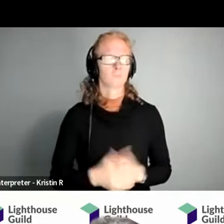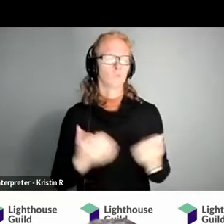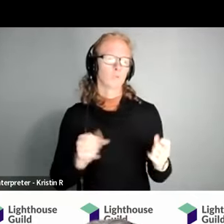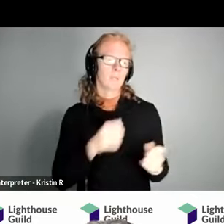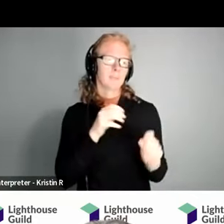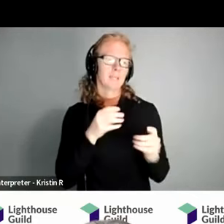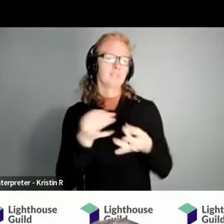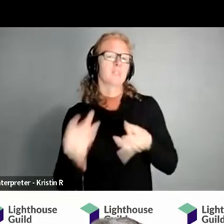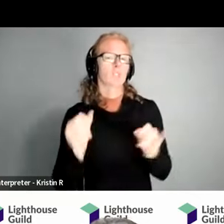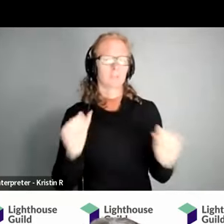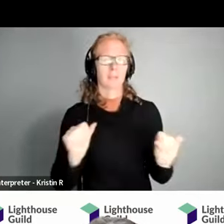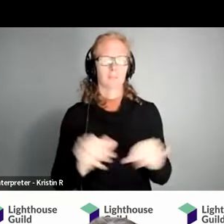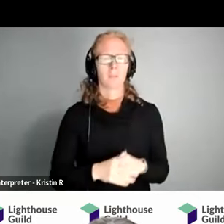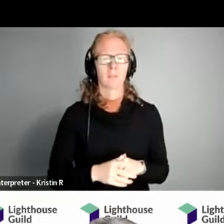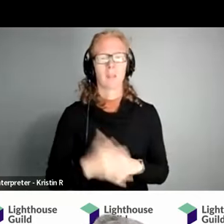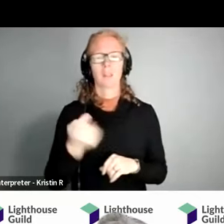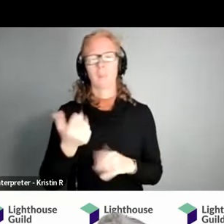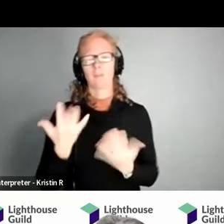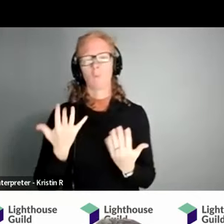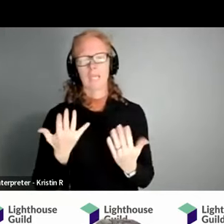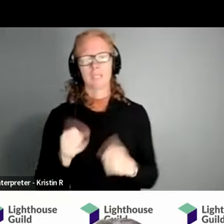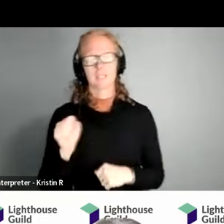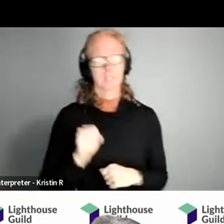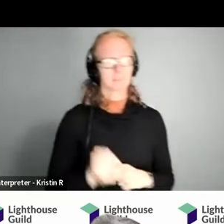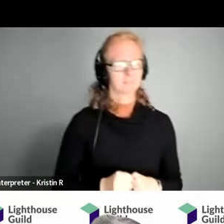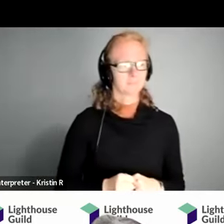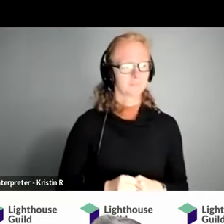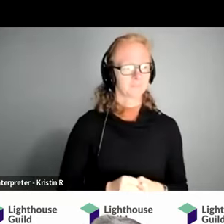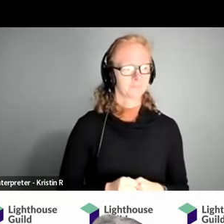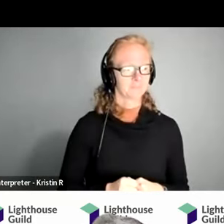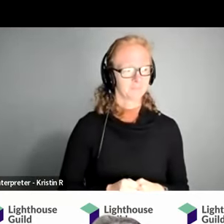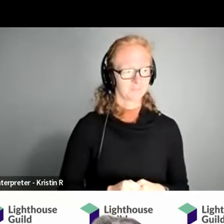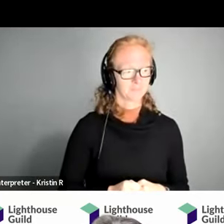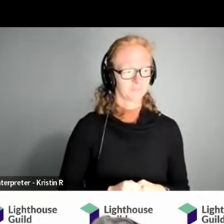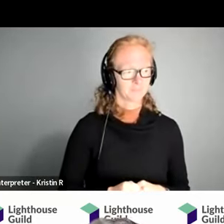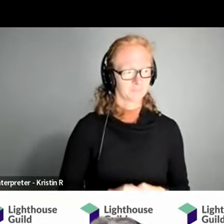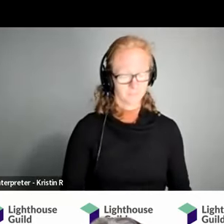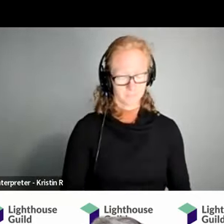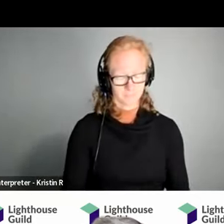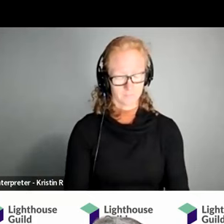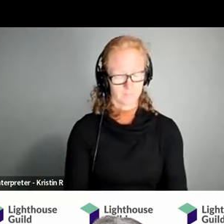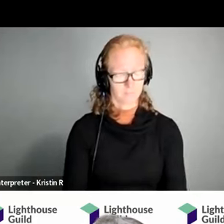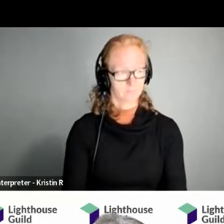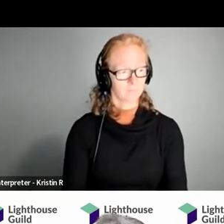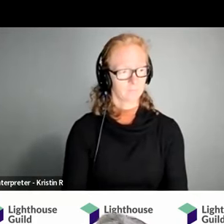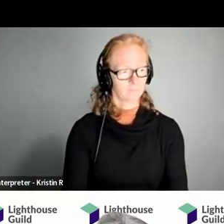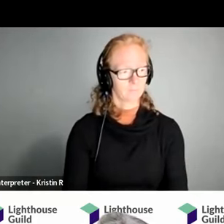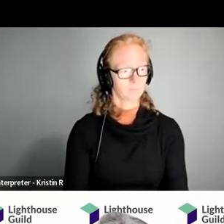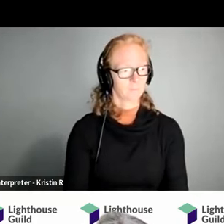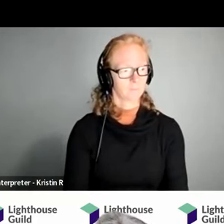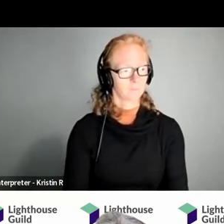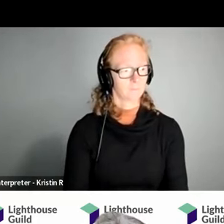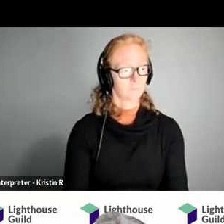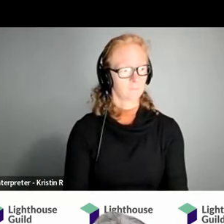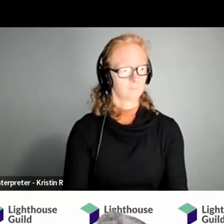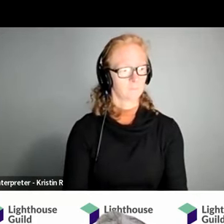trying to be as efficient as possible there is a little bit of a wait but in the meantime i always send people my resource email so that they can start